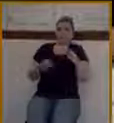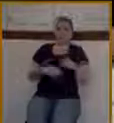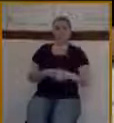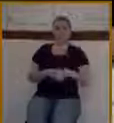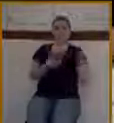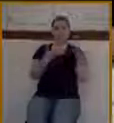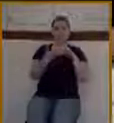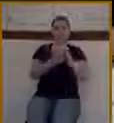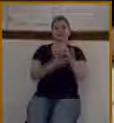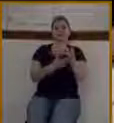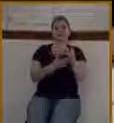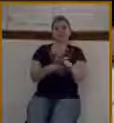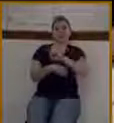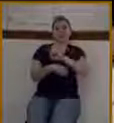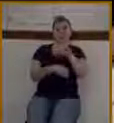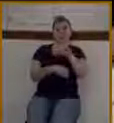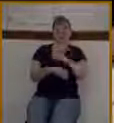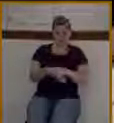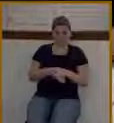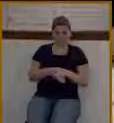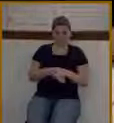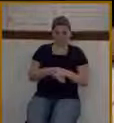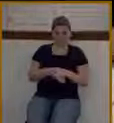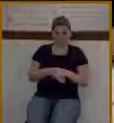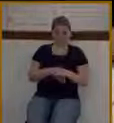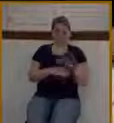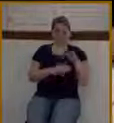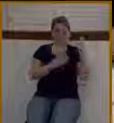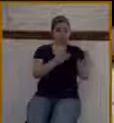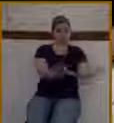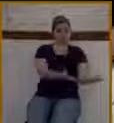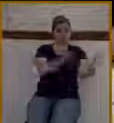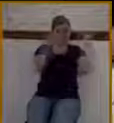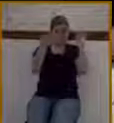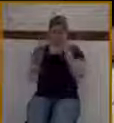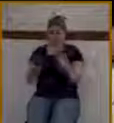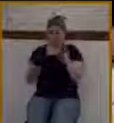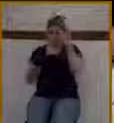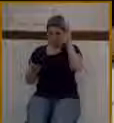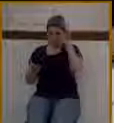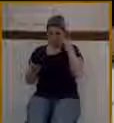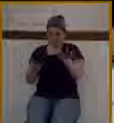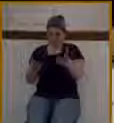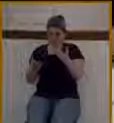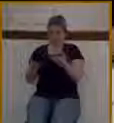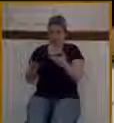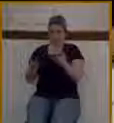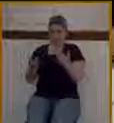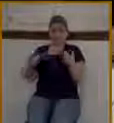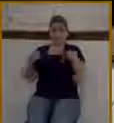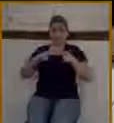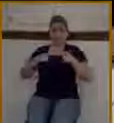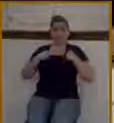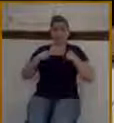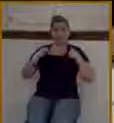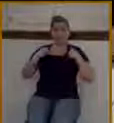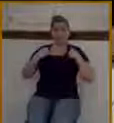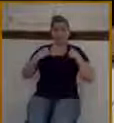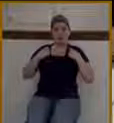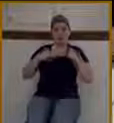7. And they brought the colt to Jesus and cast their garments on him,